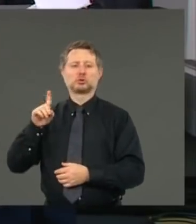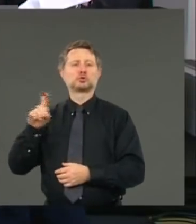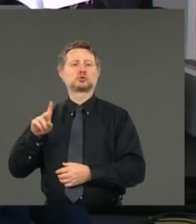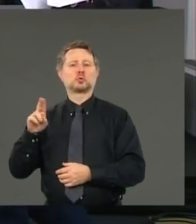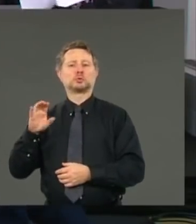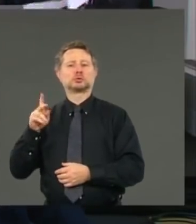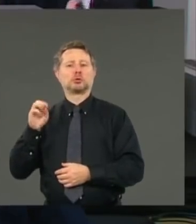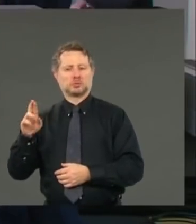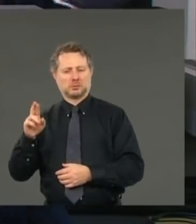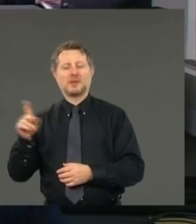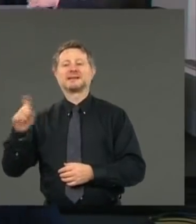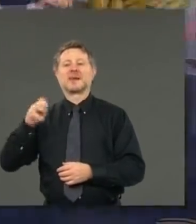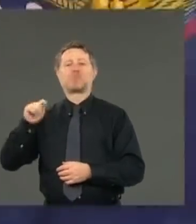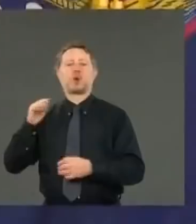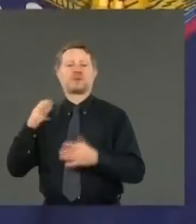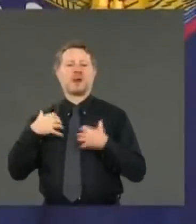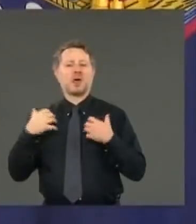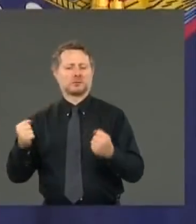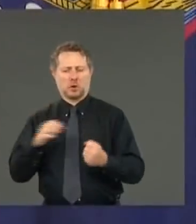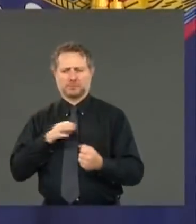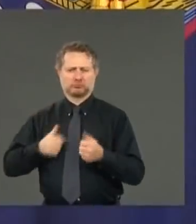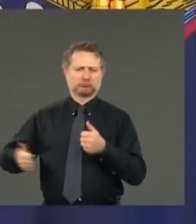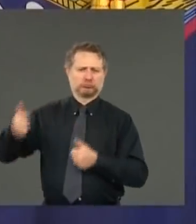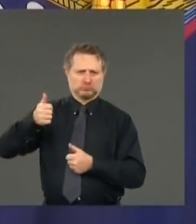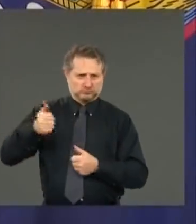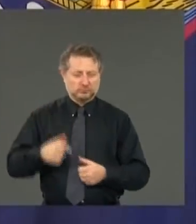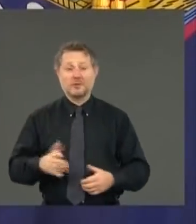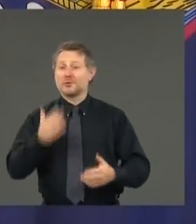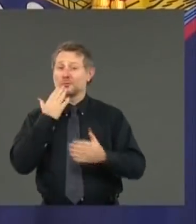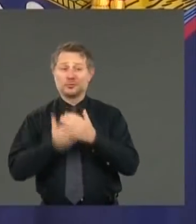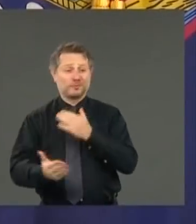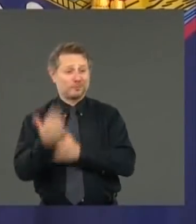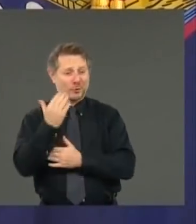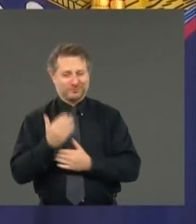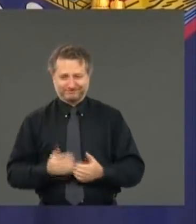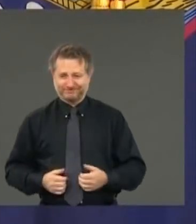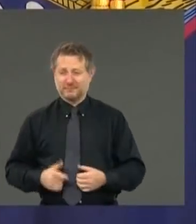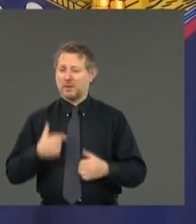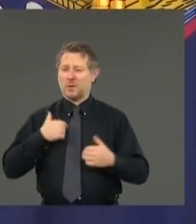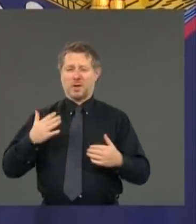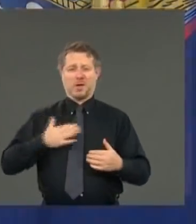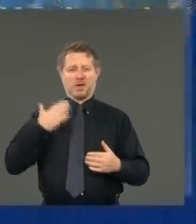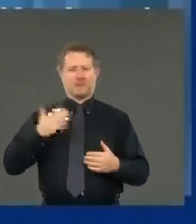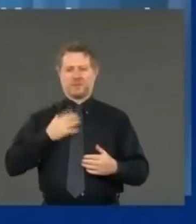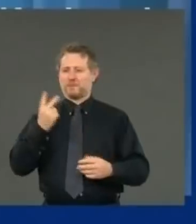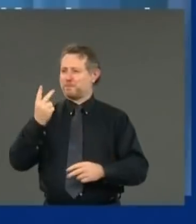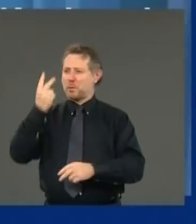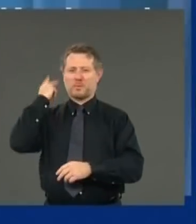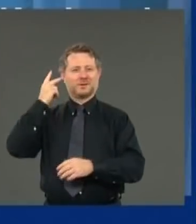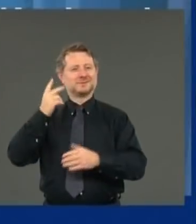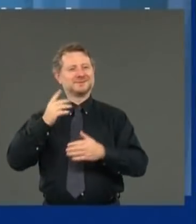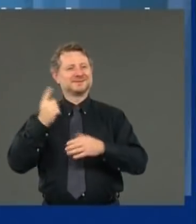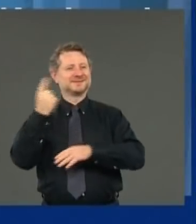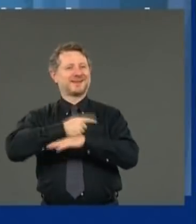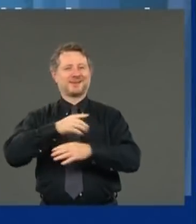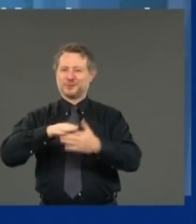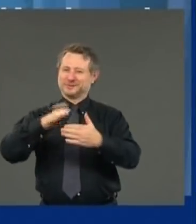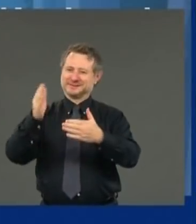Good morning to all of you. Happy Memorial Day weekend. It starts today.